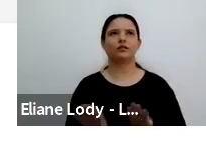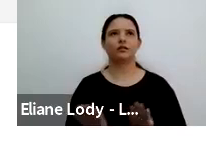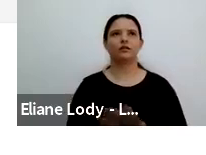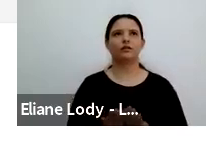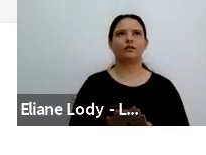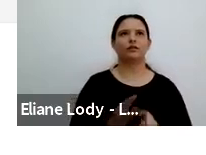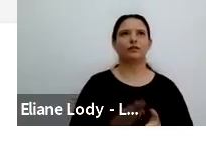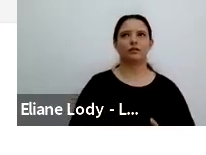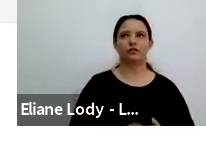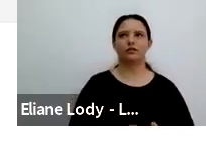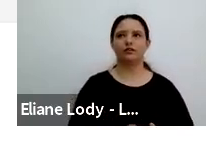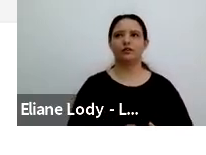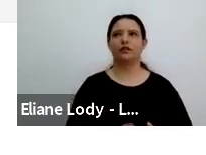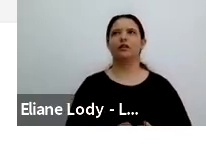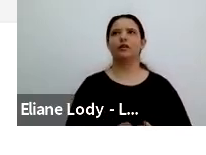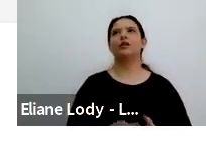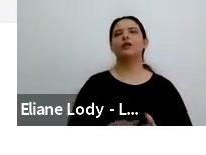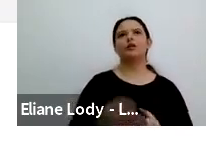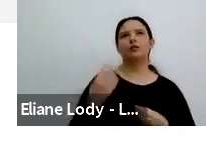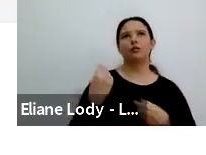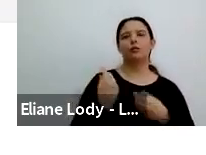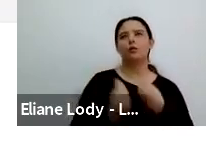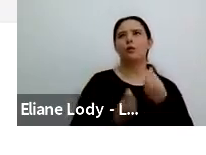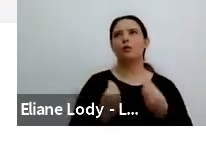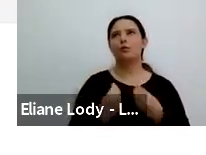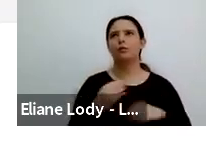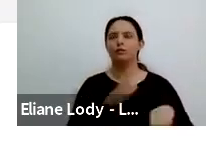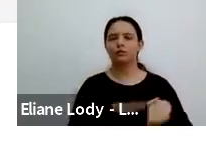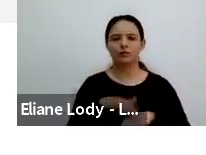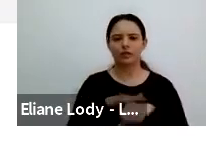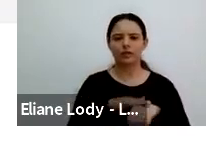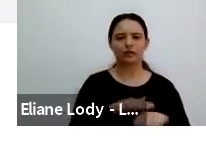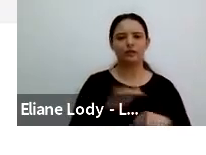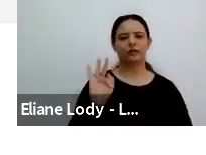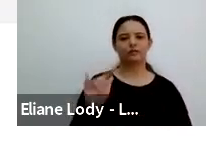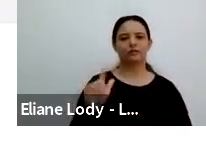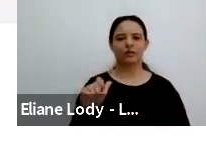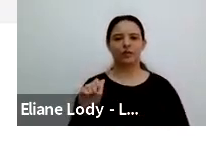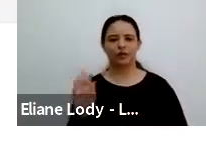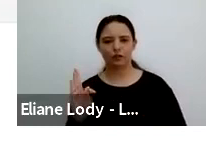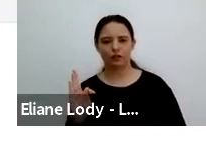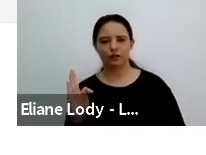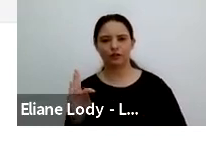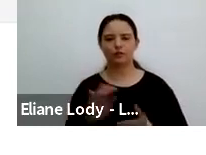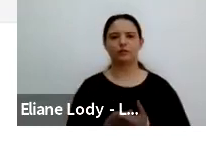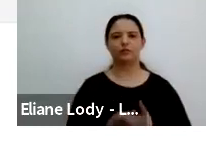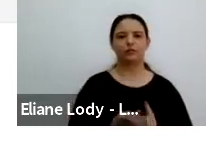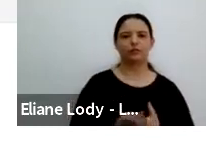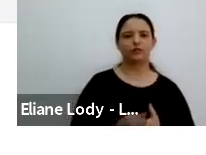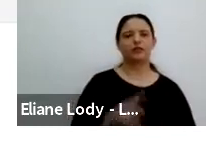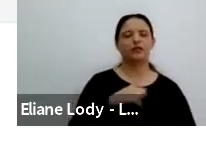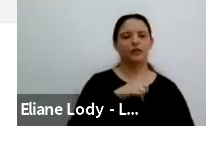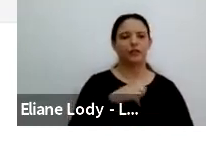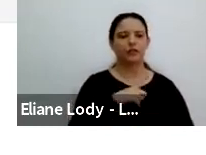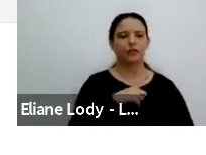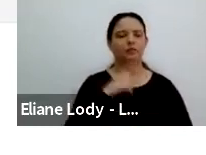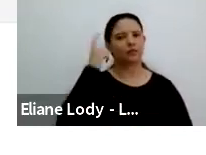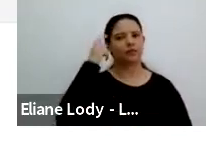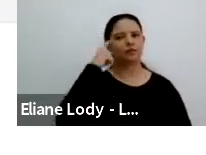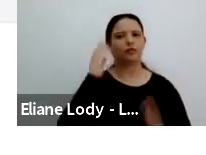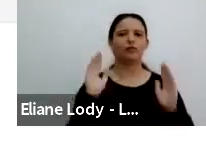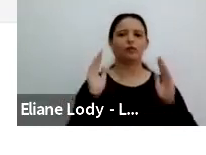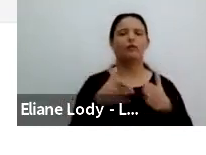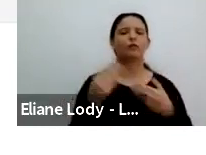Flat chat assemblage then focuses on becoming a lifespan. Becoming must be accounted for as embodied